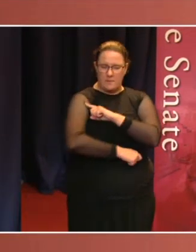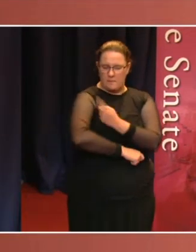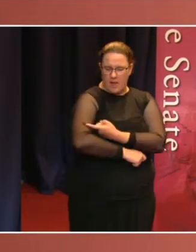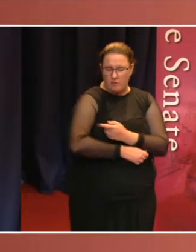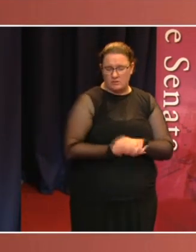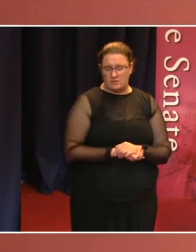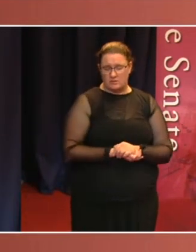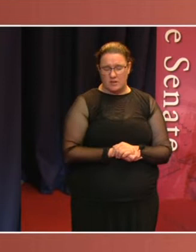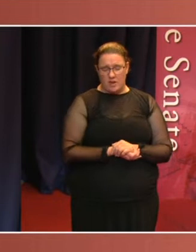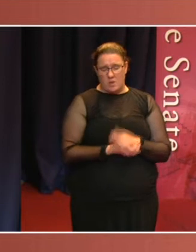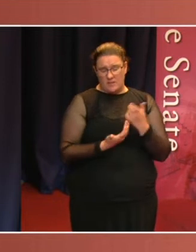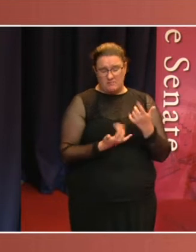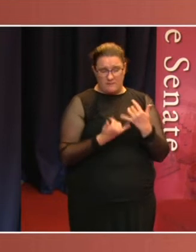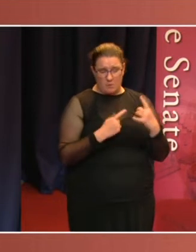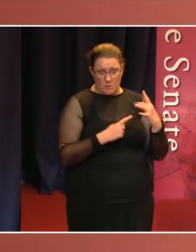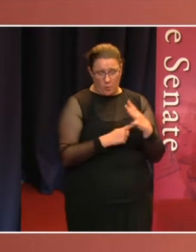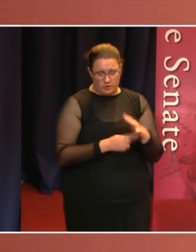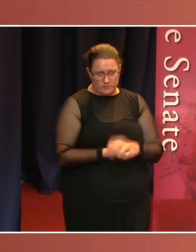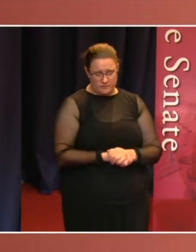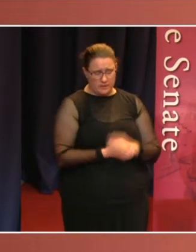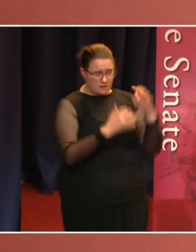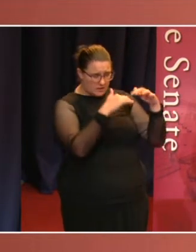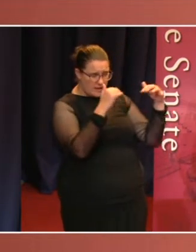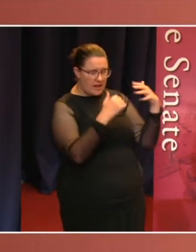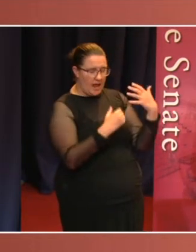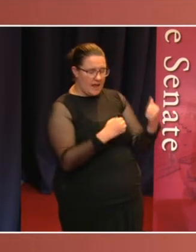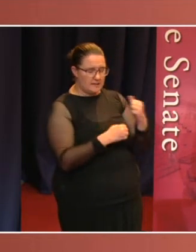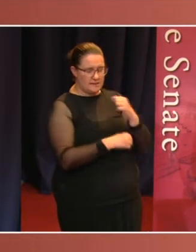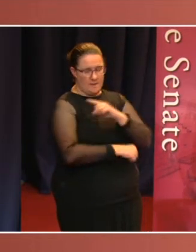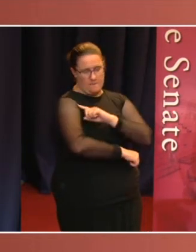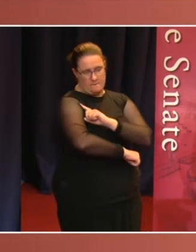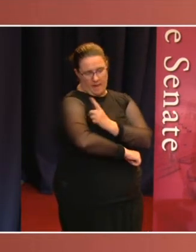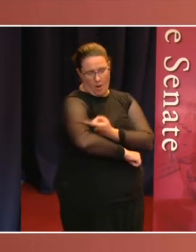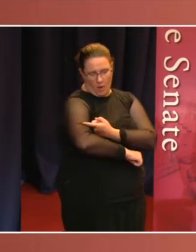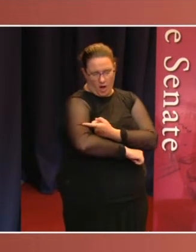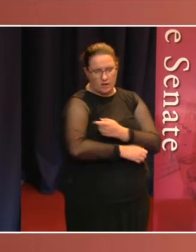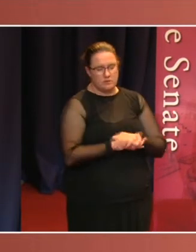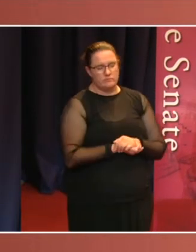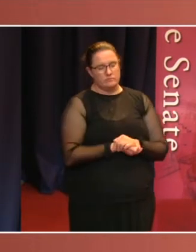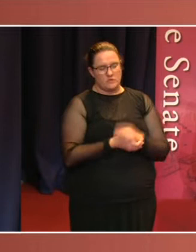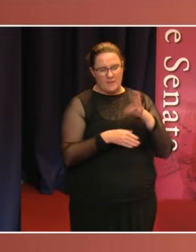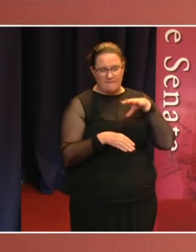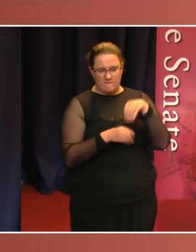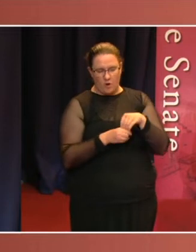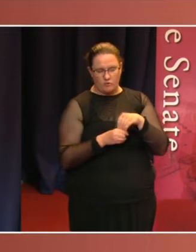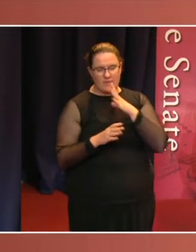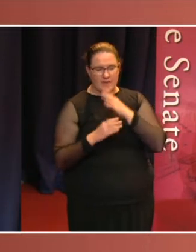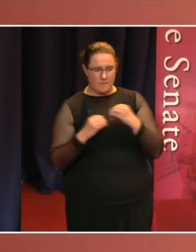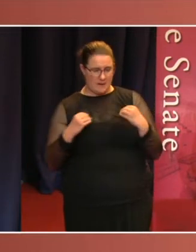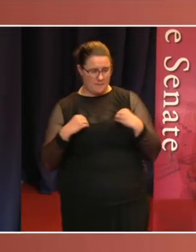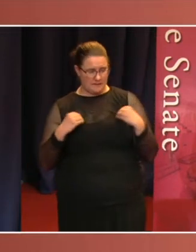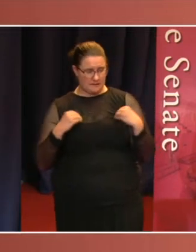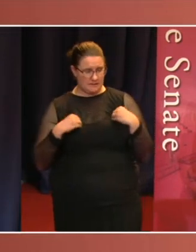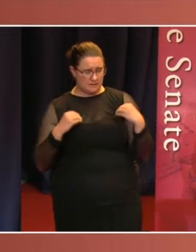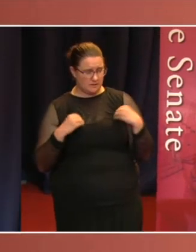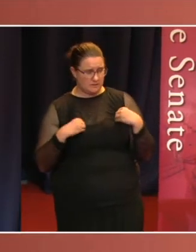The Senate's power to hold up government business, on the other hand, not only has strong precedent but it is clearly